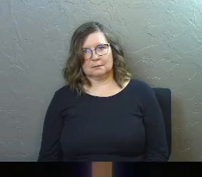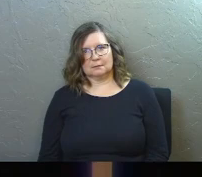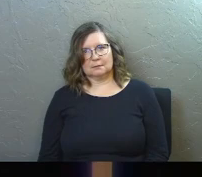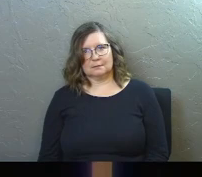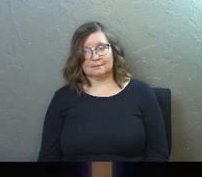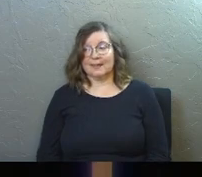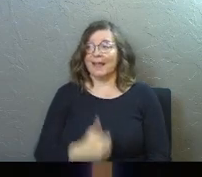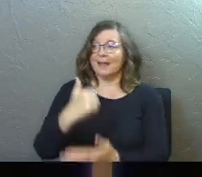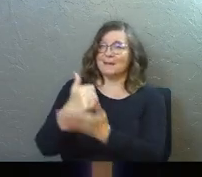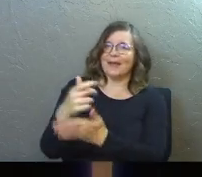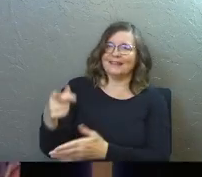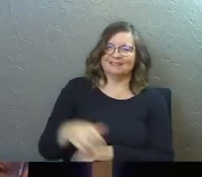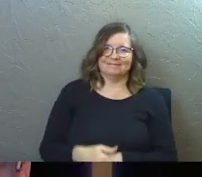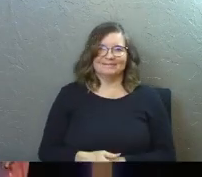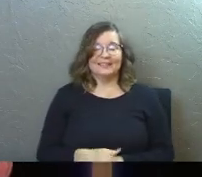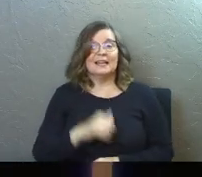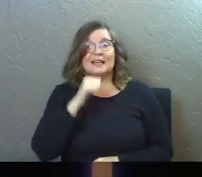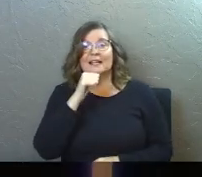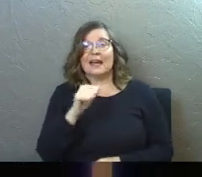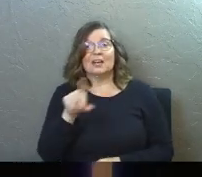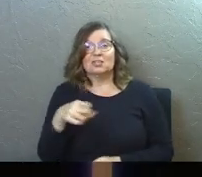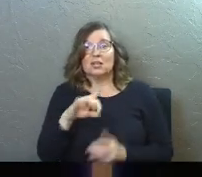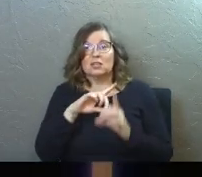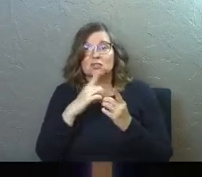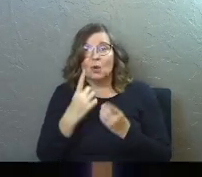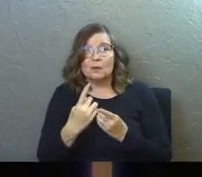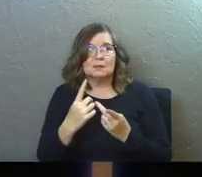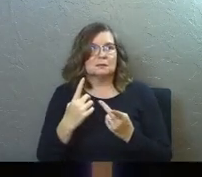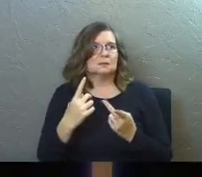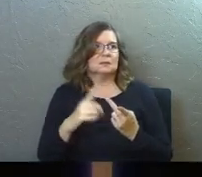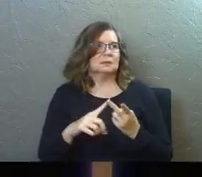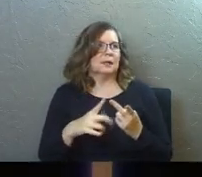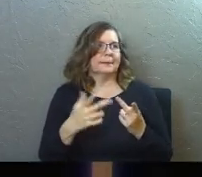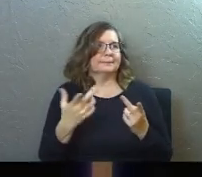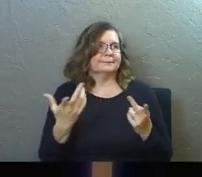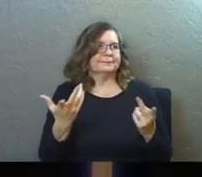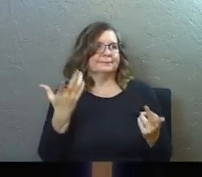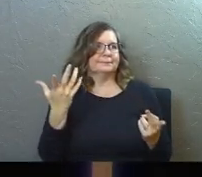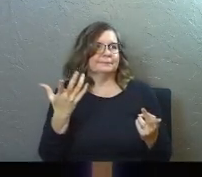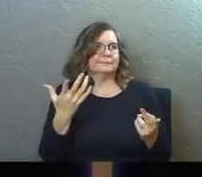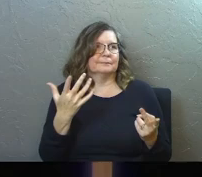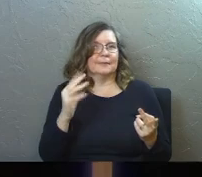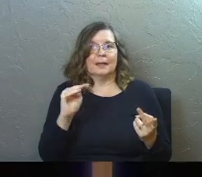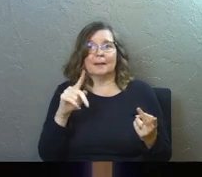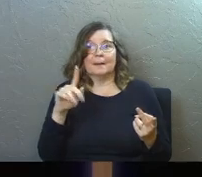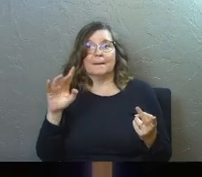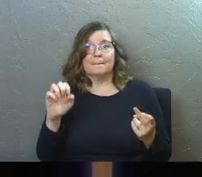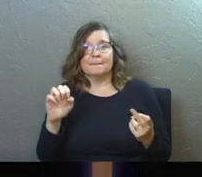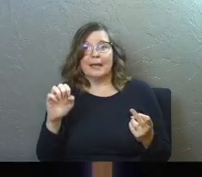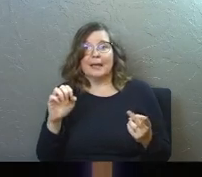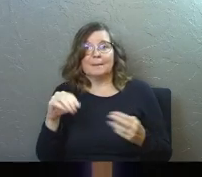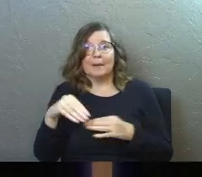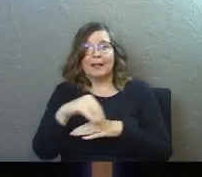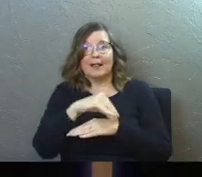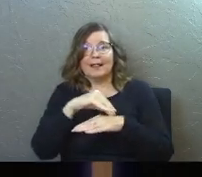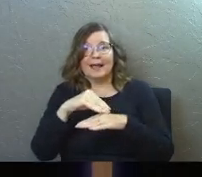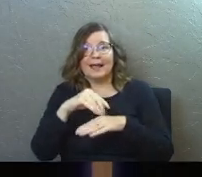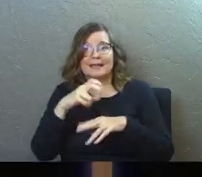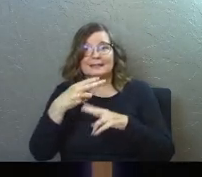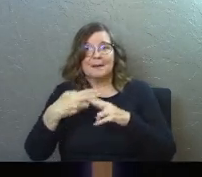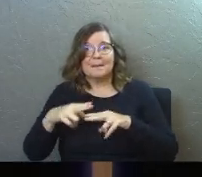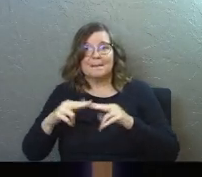Amen. And it's not just donuts. It's maple glazed bacon donuts even.